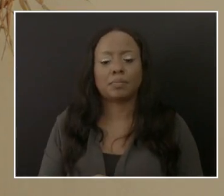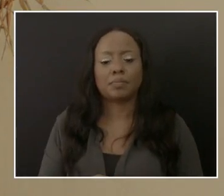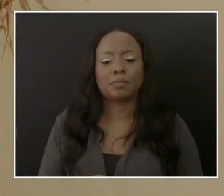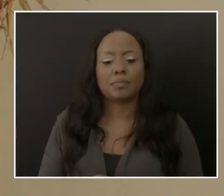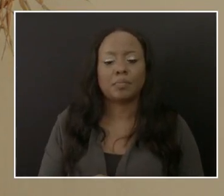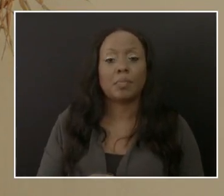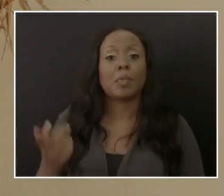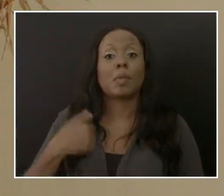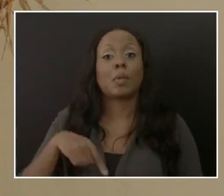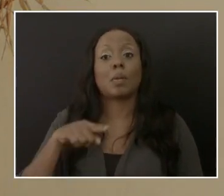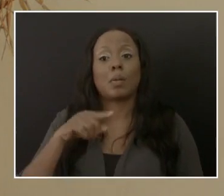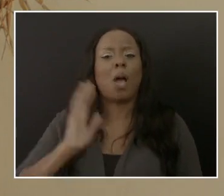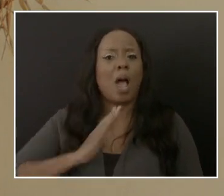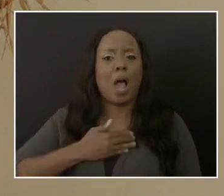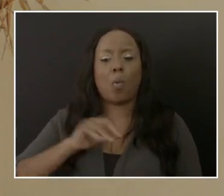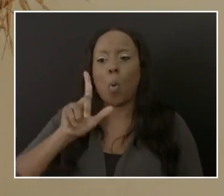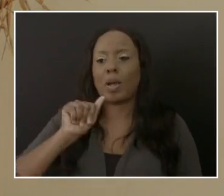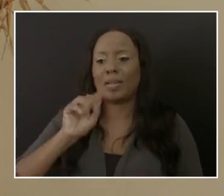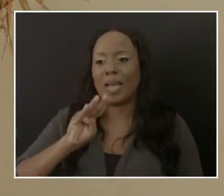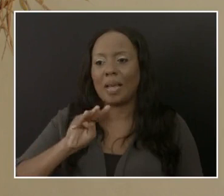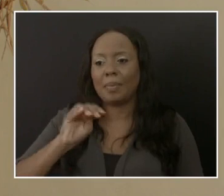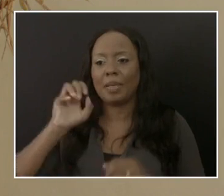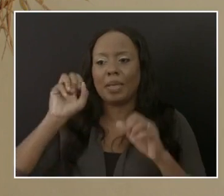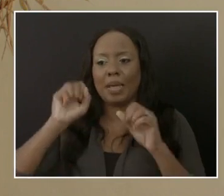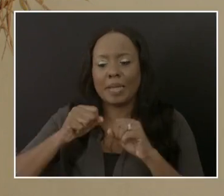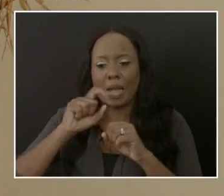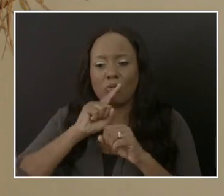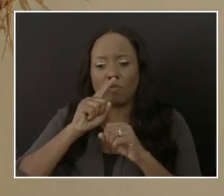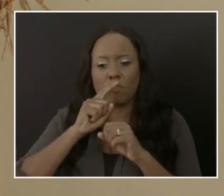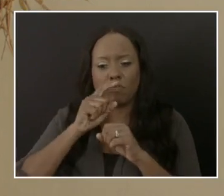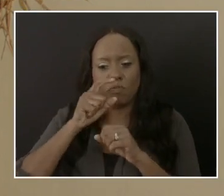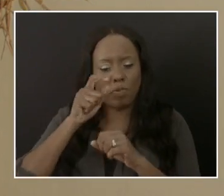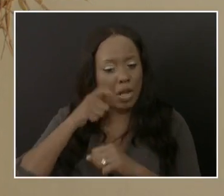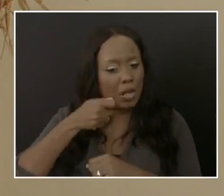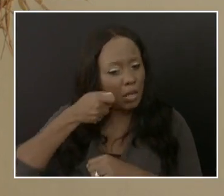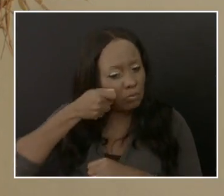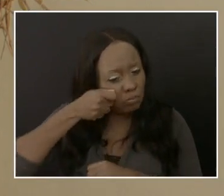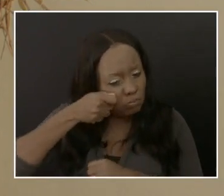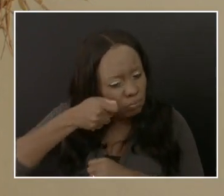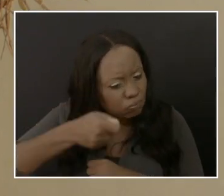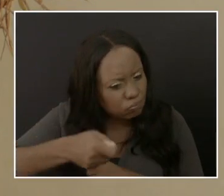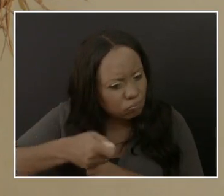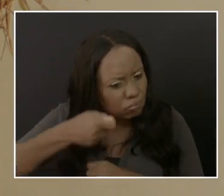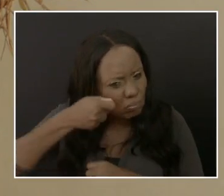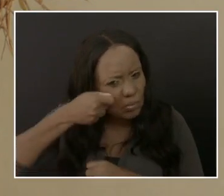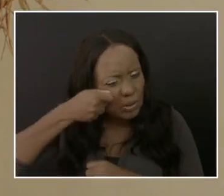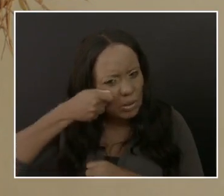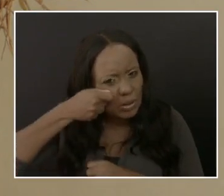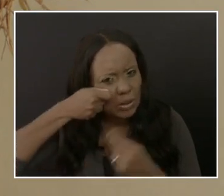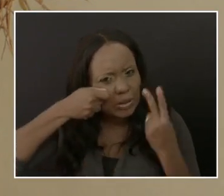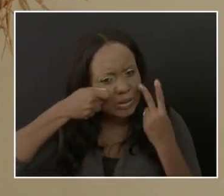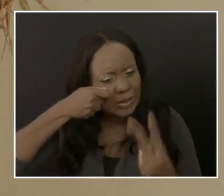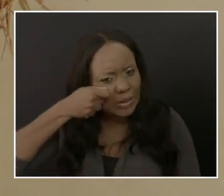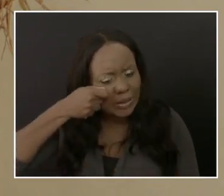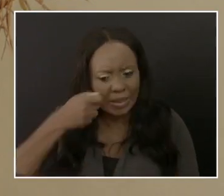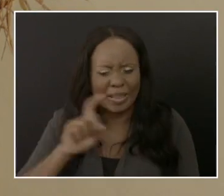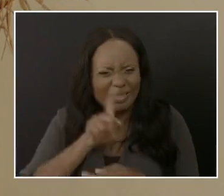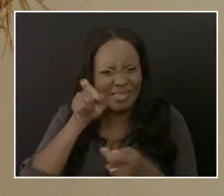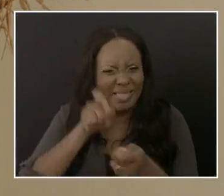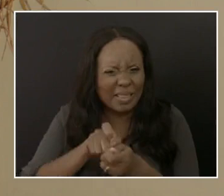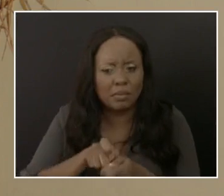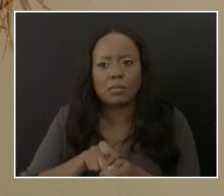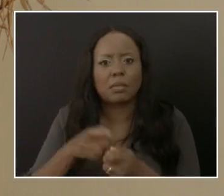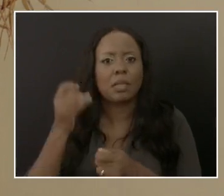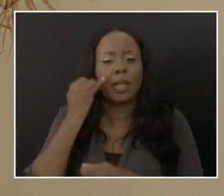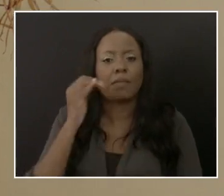look for that particular dropout gene for our testing. And that can be used as a proxy to determine if